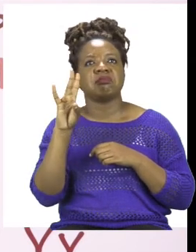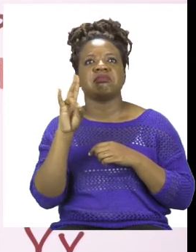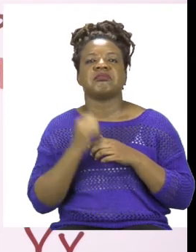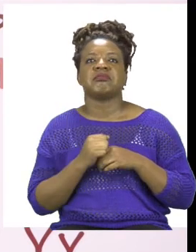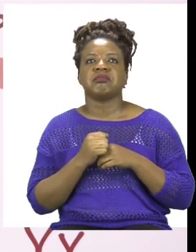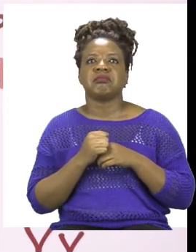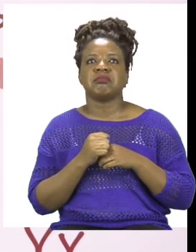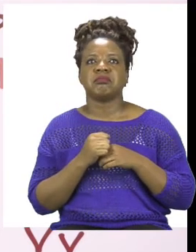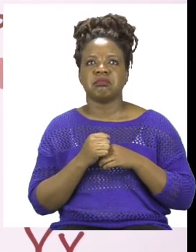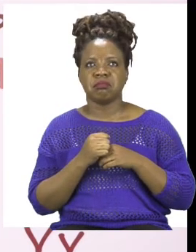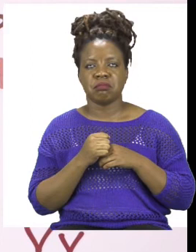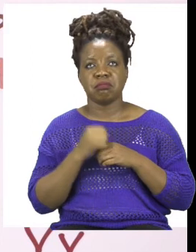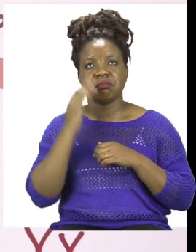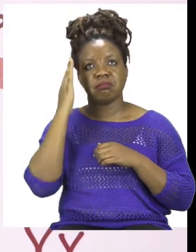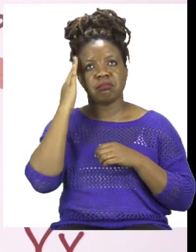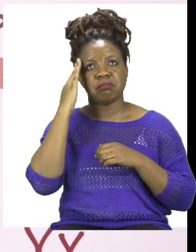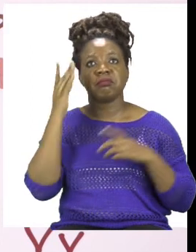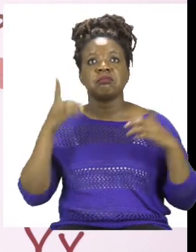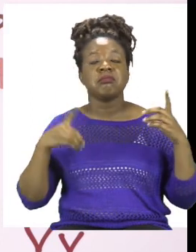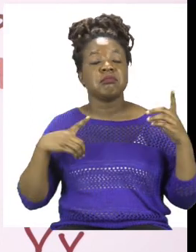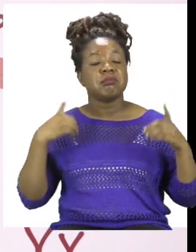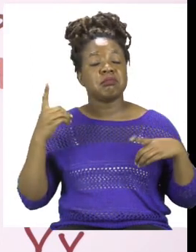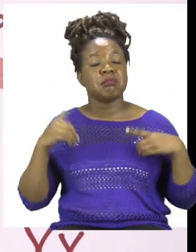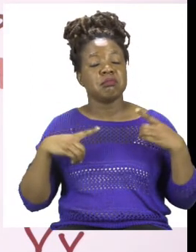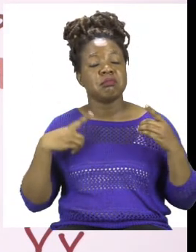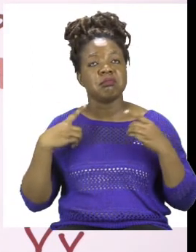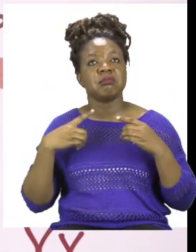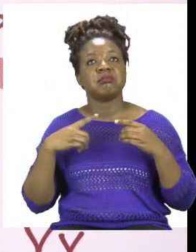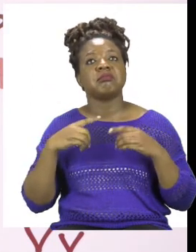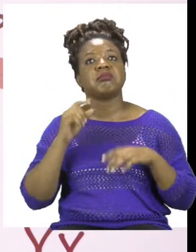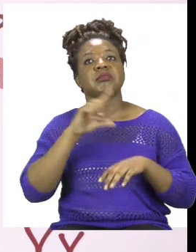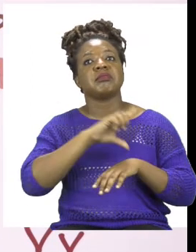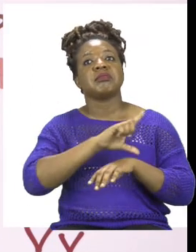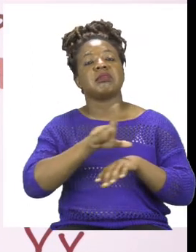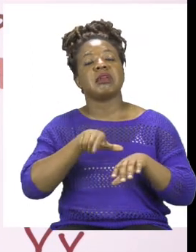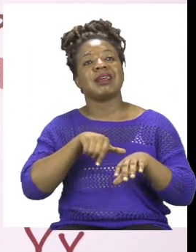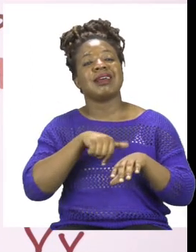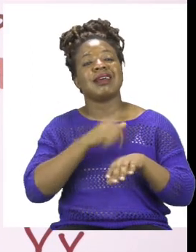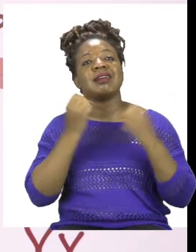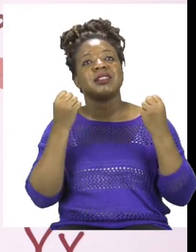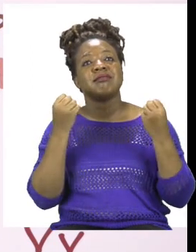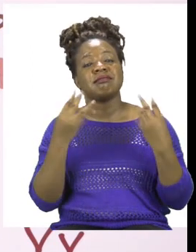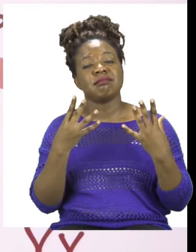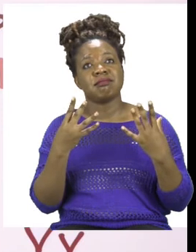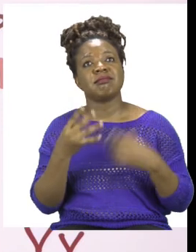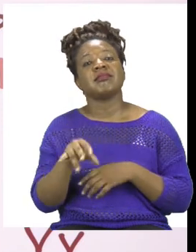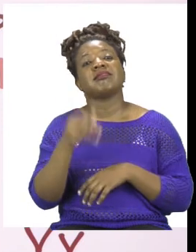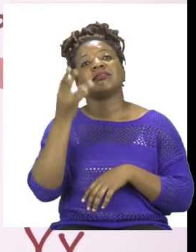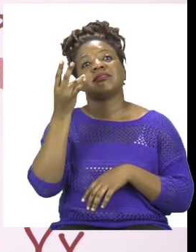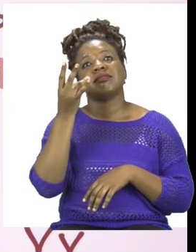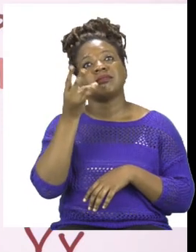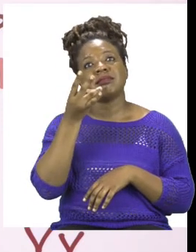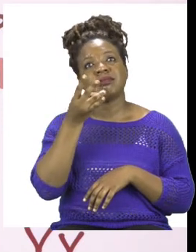So we know that she spent 7. But we don't just say 7, boys and girls. Remember, we were asked